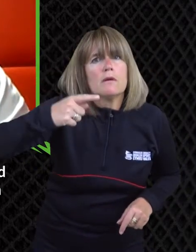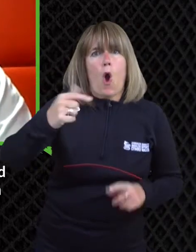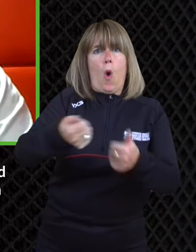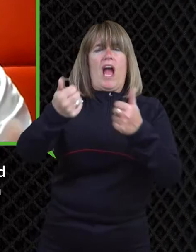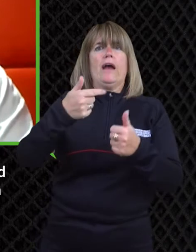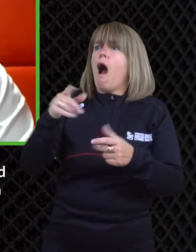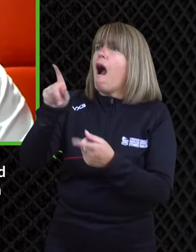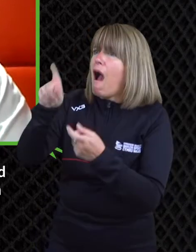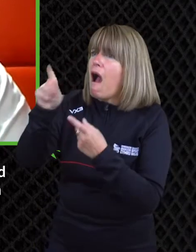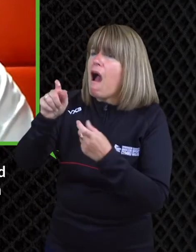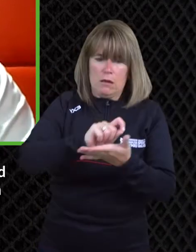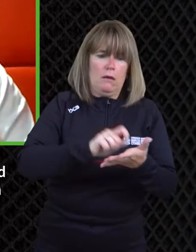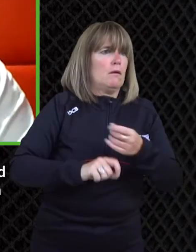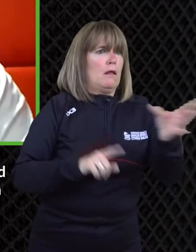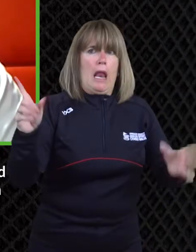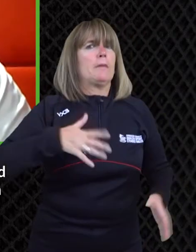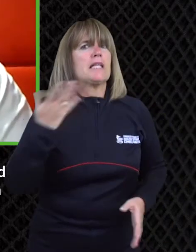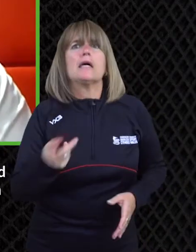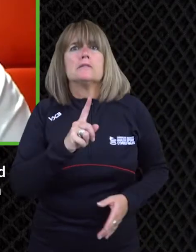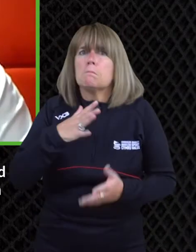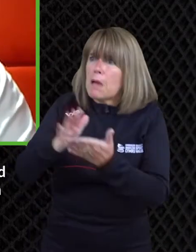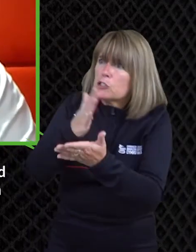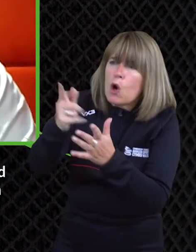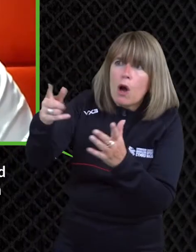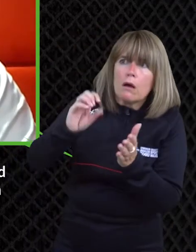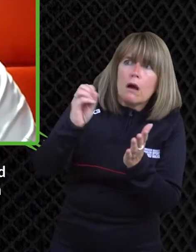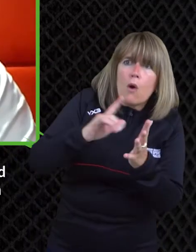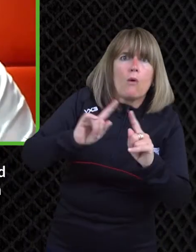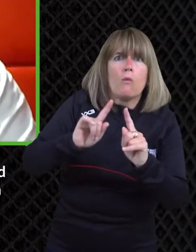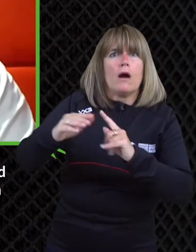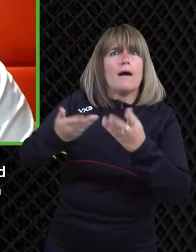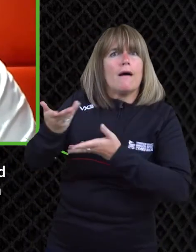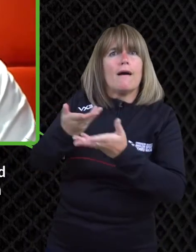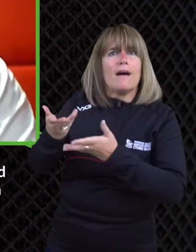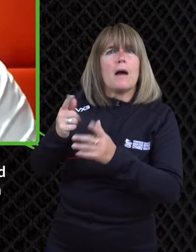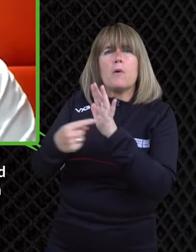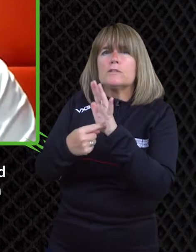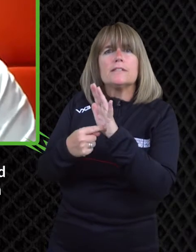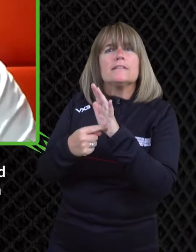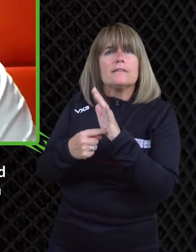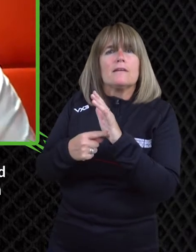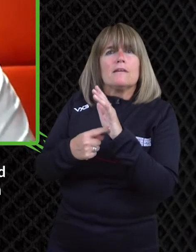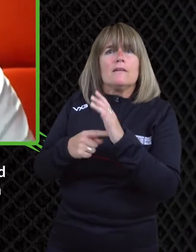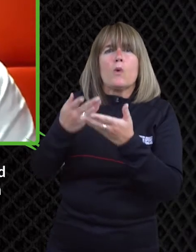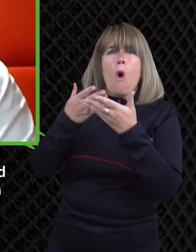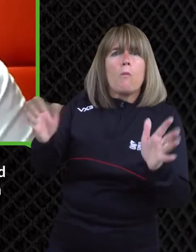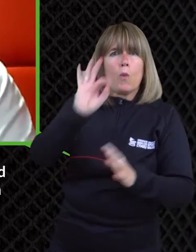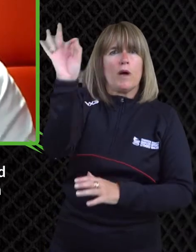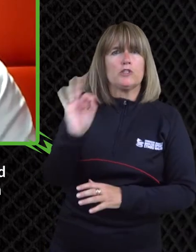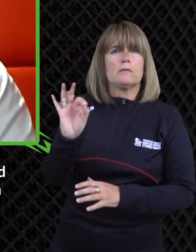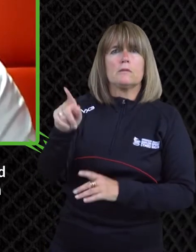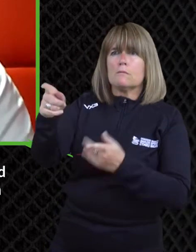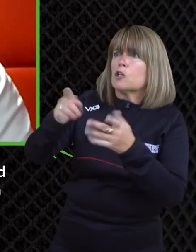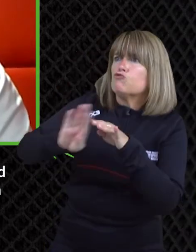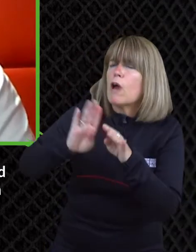to to get their views on how they want to be represented rather than assuming that it's okay to say they're this this and uh